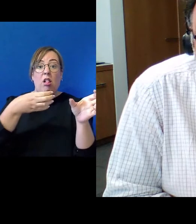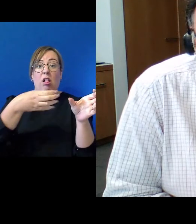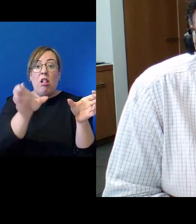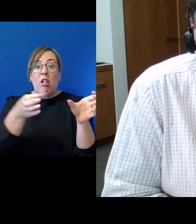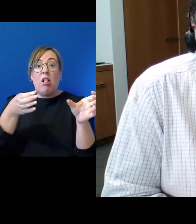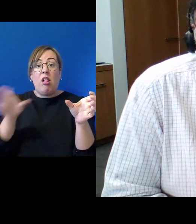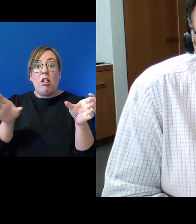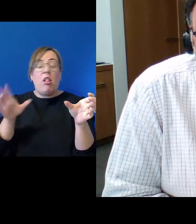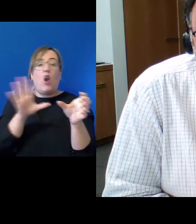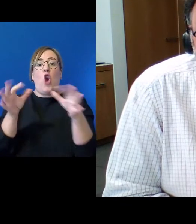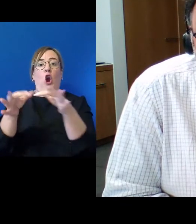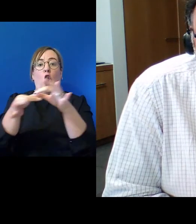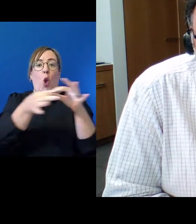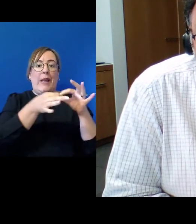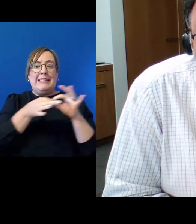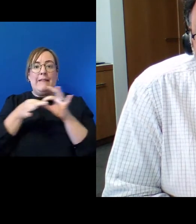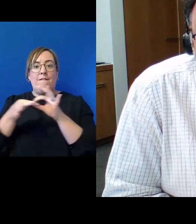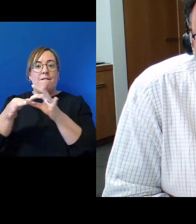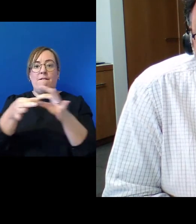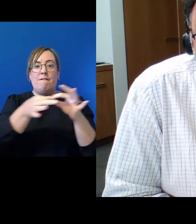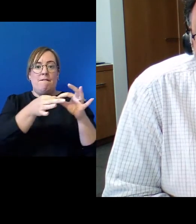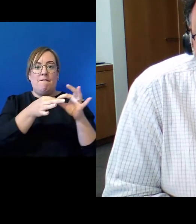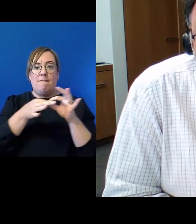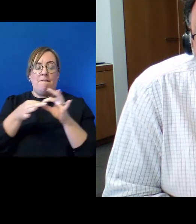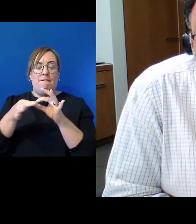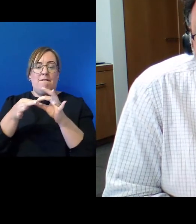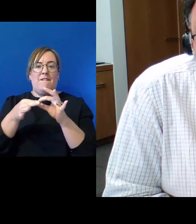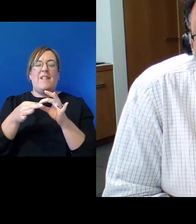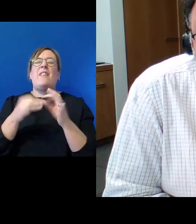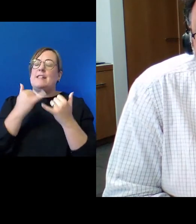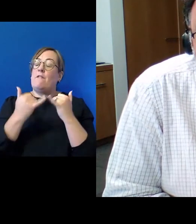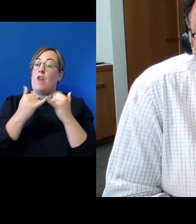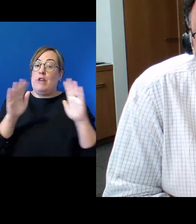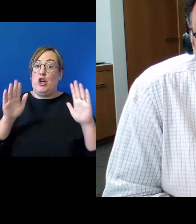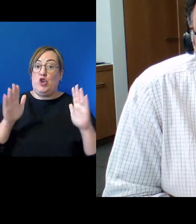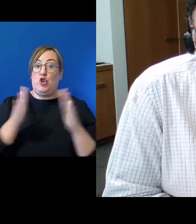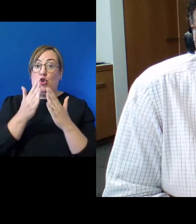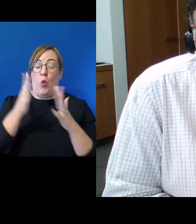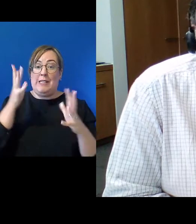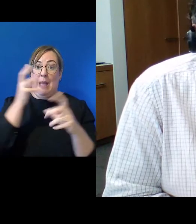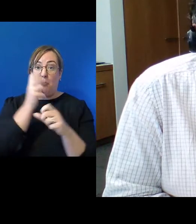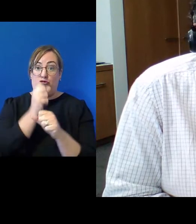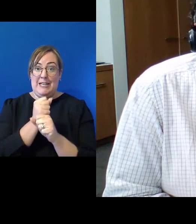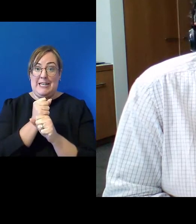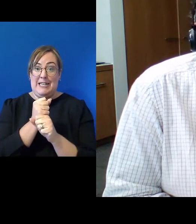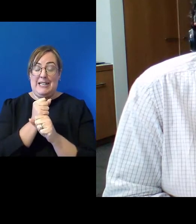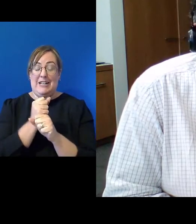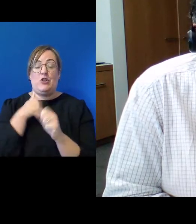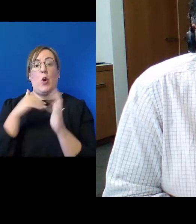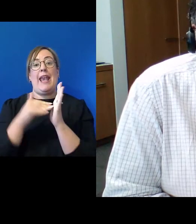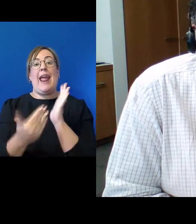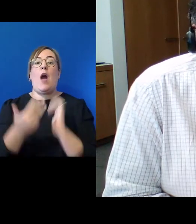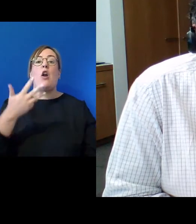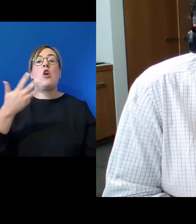Now, that's a very short summary that gets us to the mid-1980s